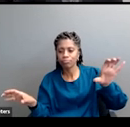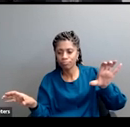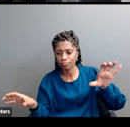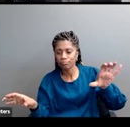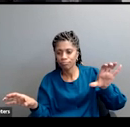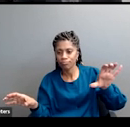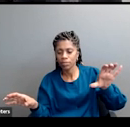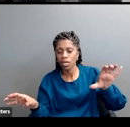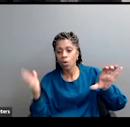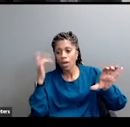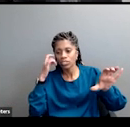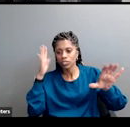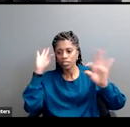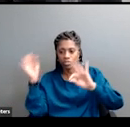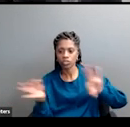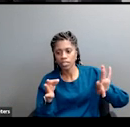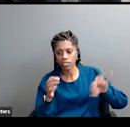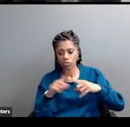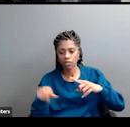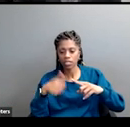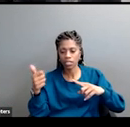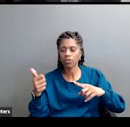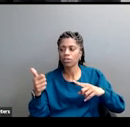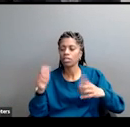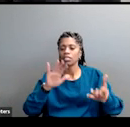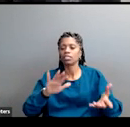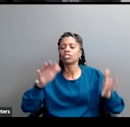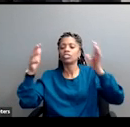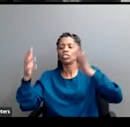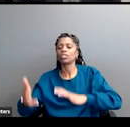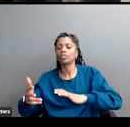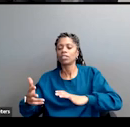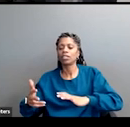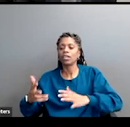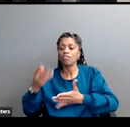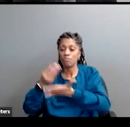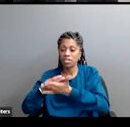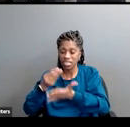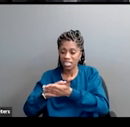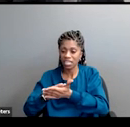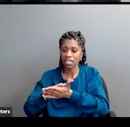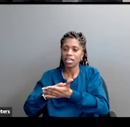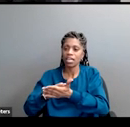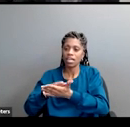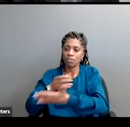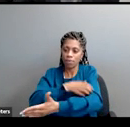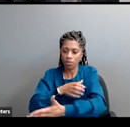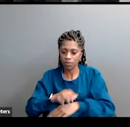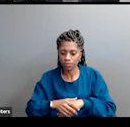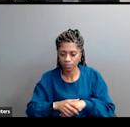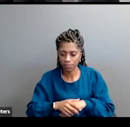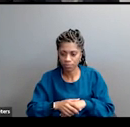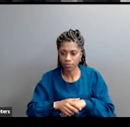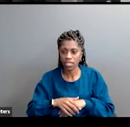from what's really happening. A massive shift of power and wealth into the stratosphere. This same